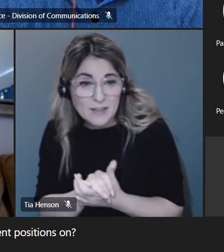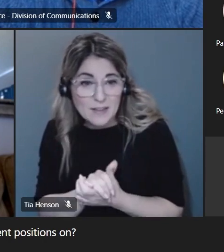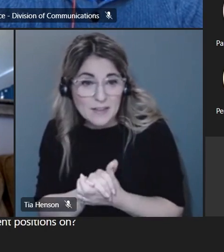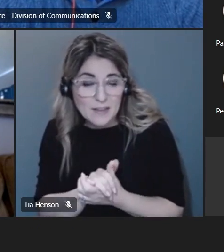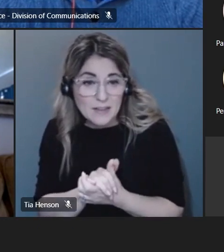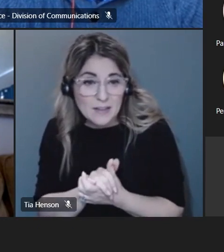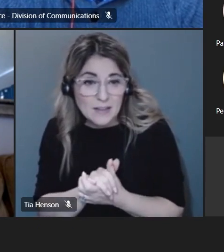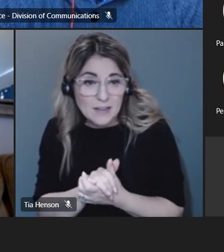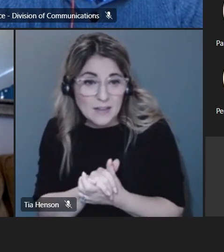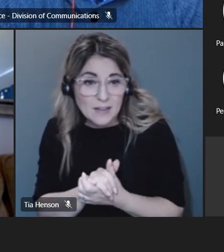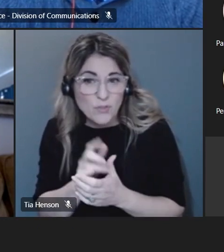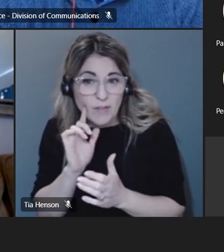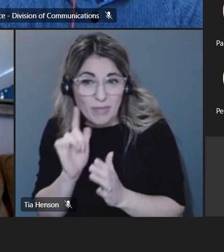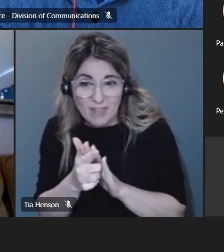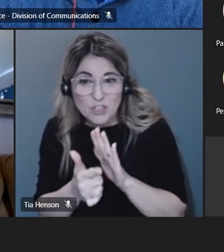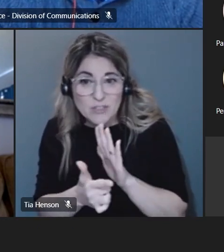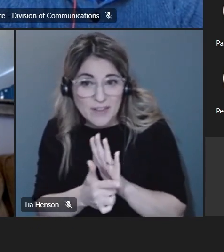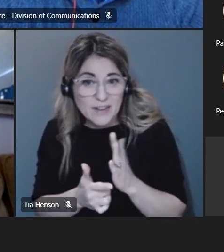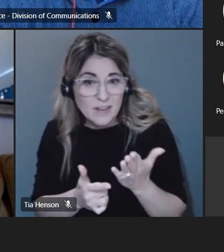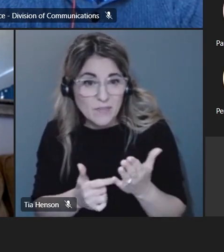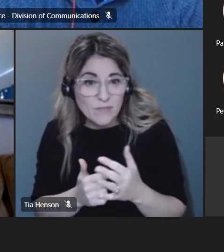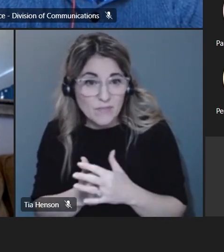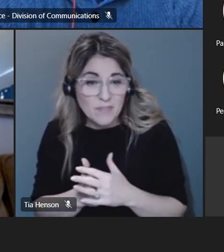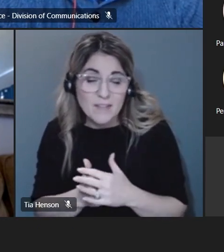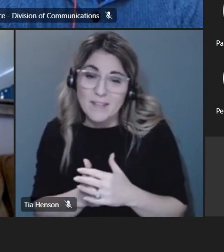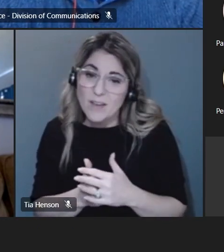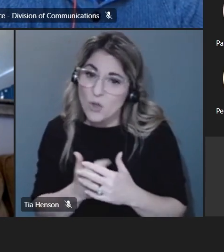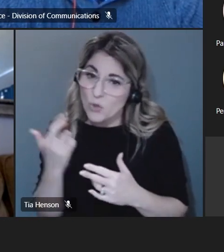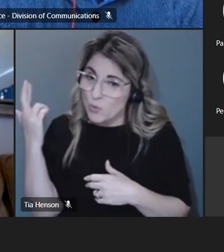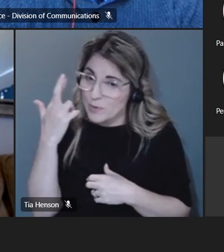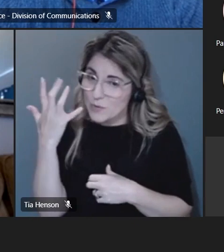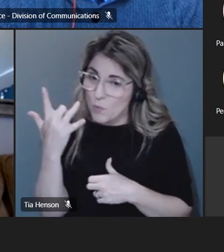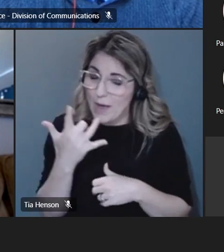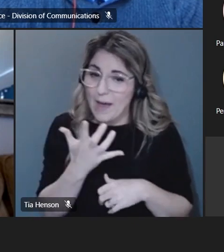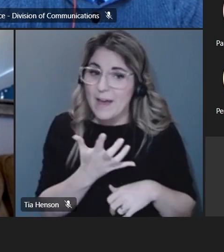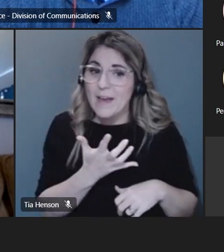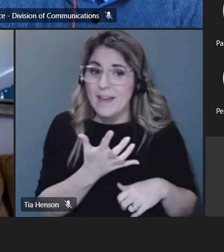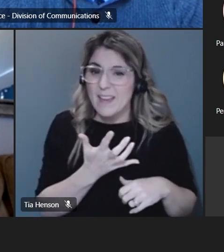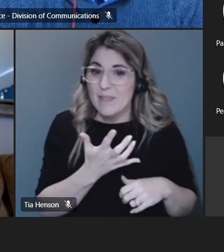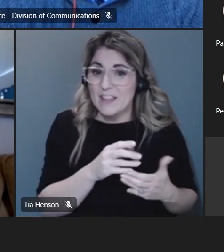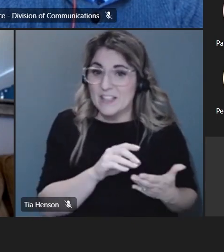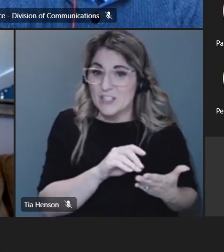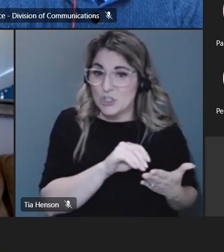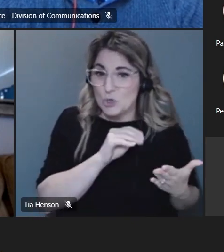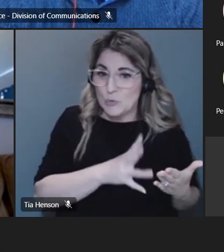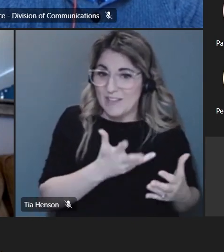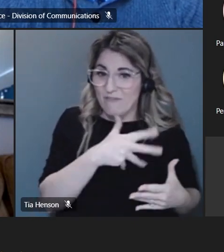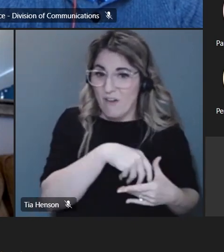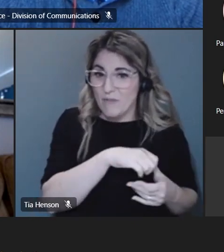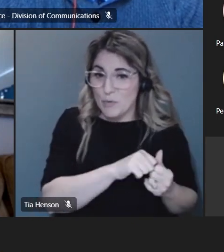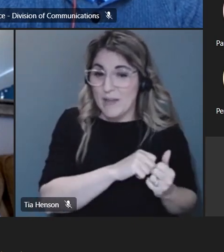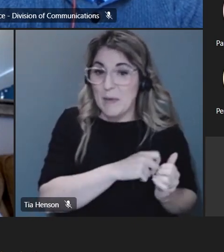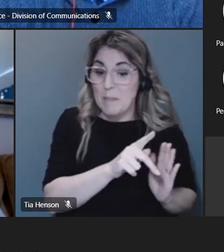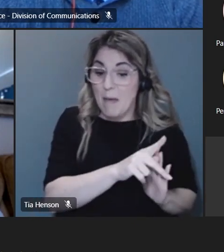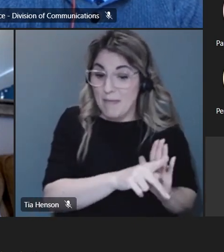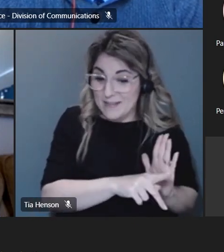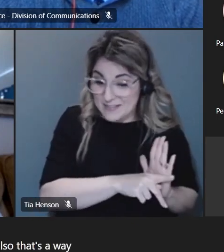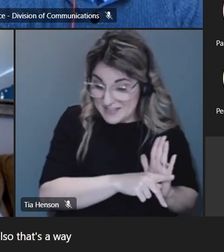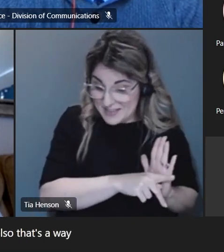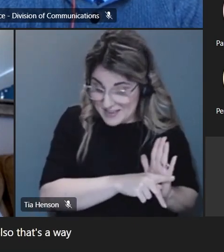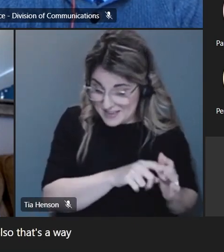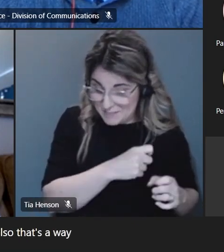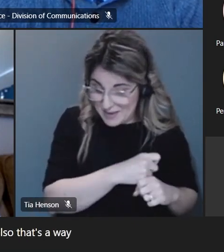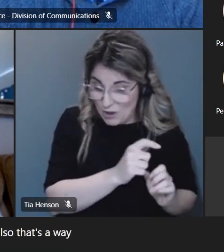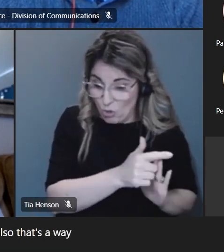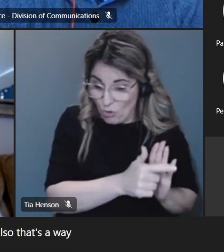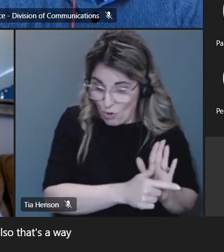kind of hits on um students within policy making but then it also that's a way for us to get more